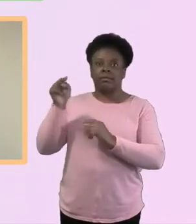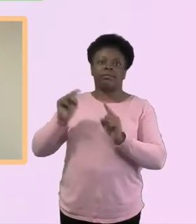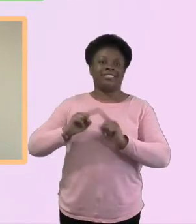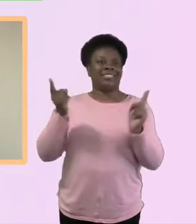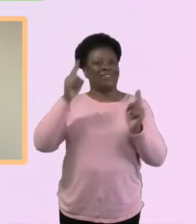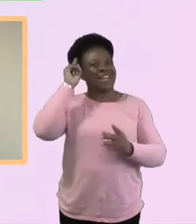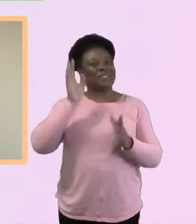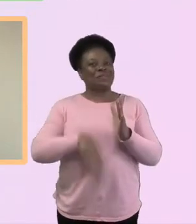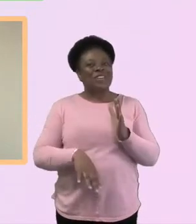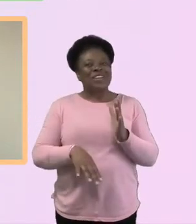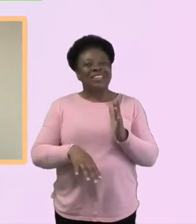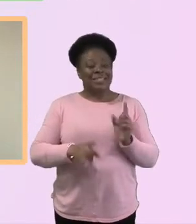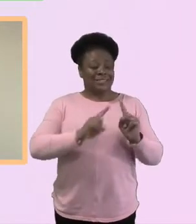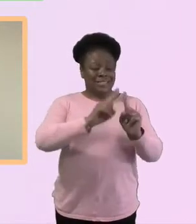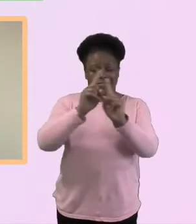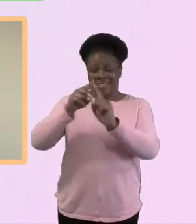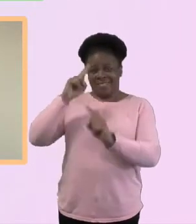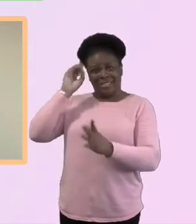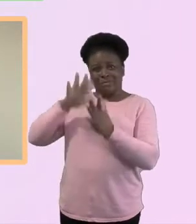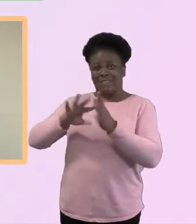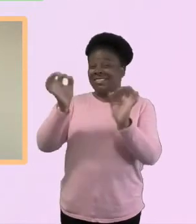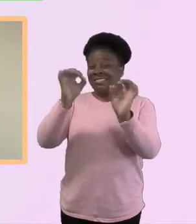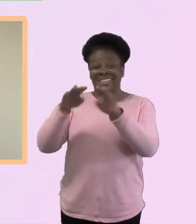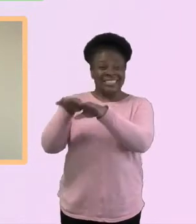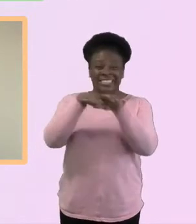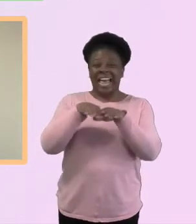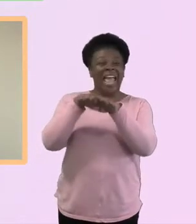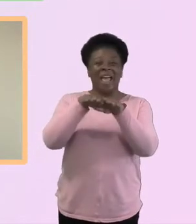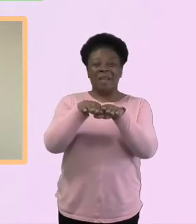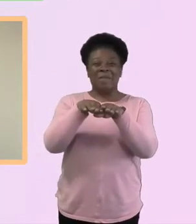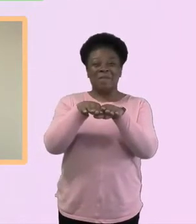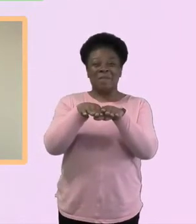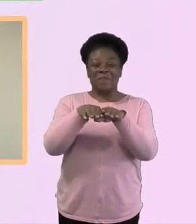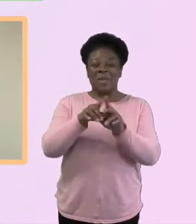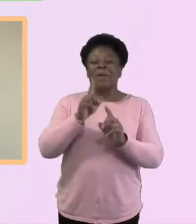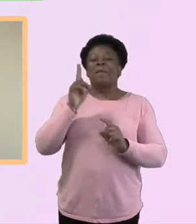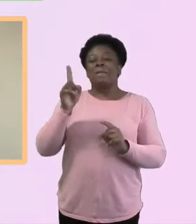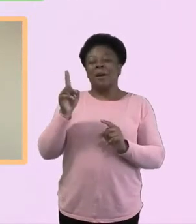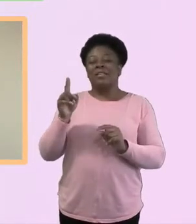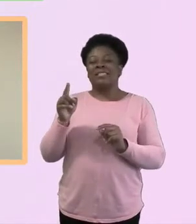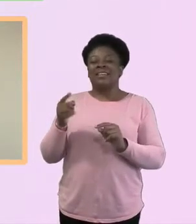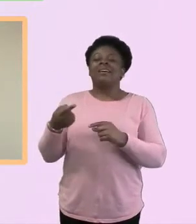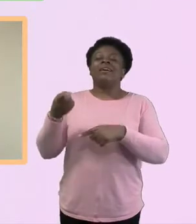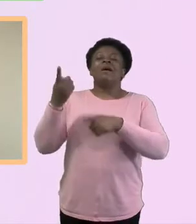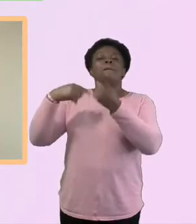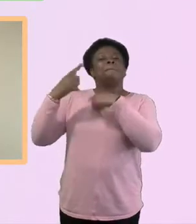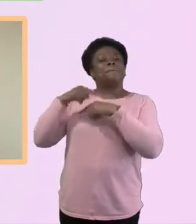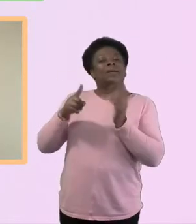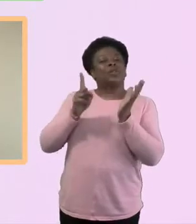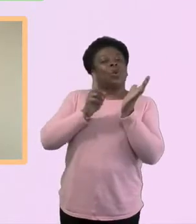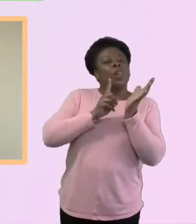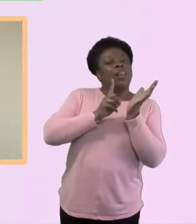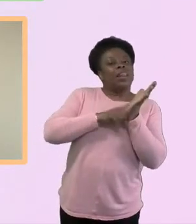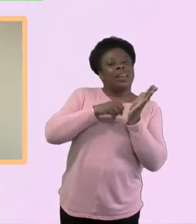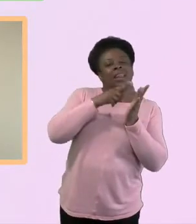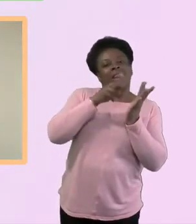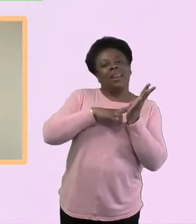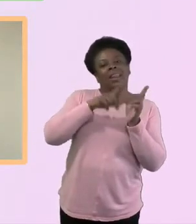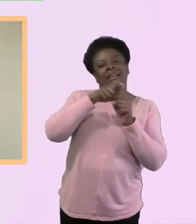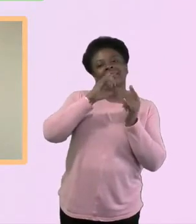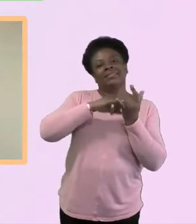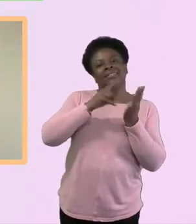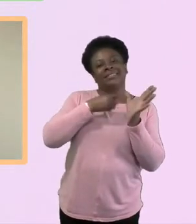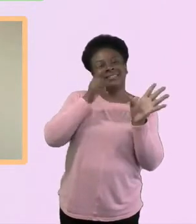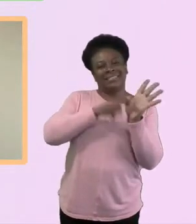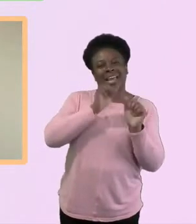experience is the same. Um, but what we were in, going back to what Lindsay was asking, one of the things we've been doing is, um,